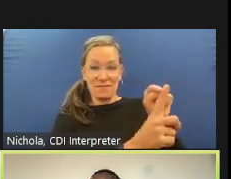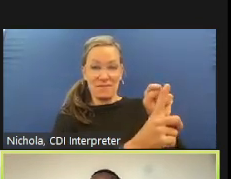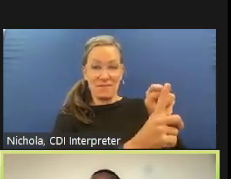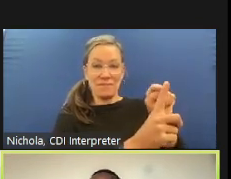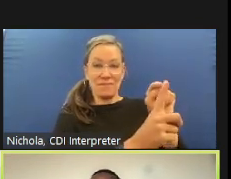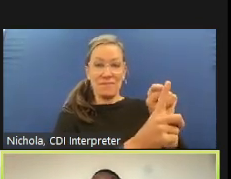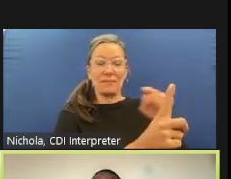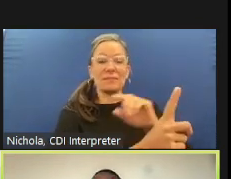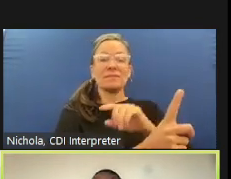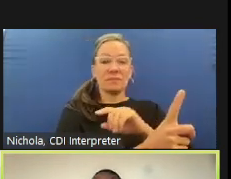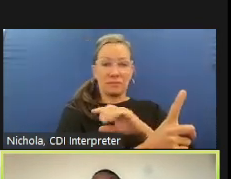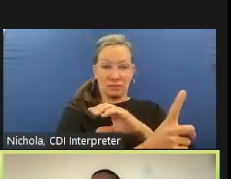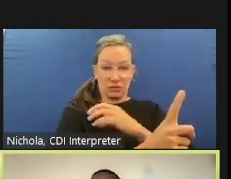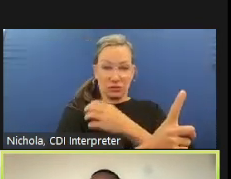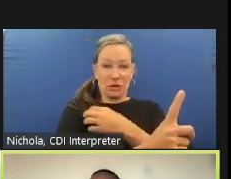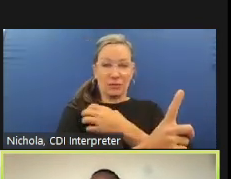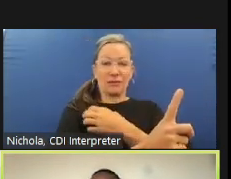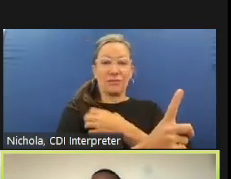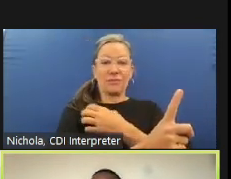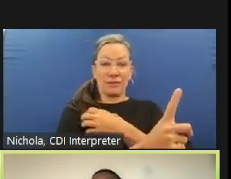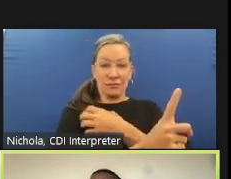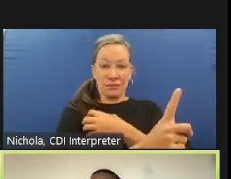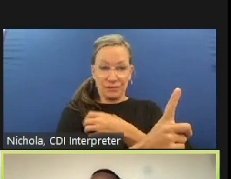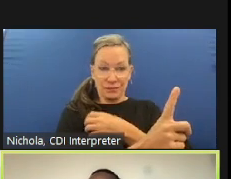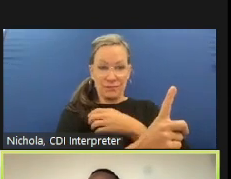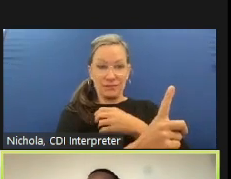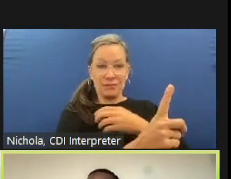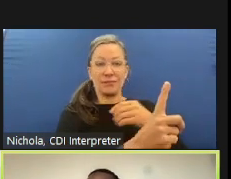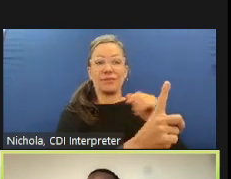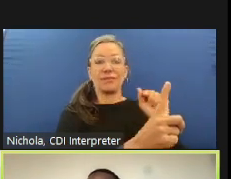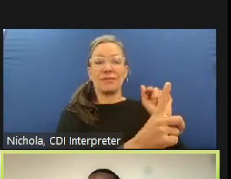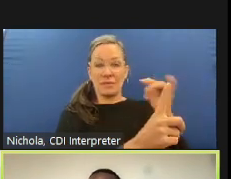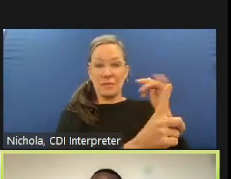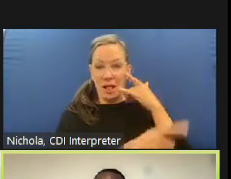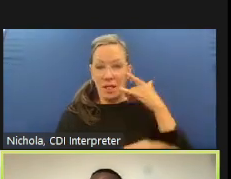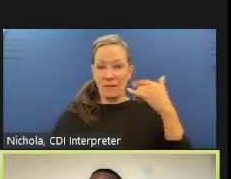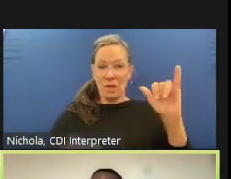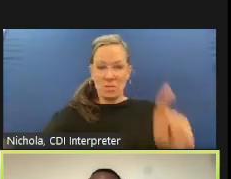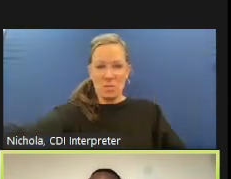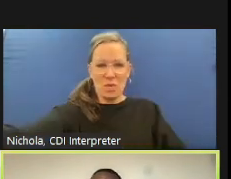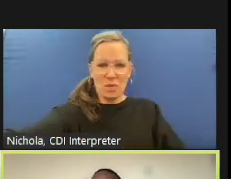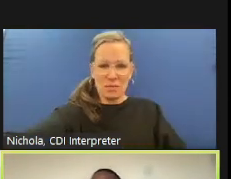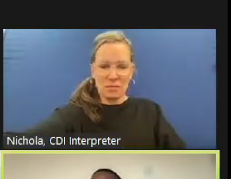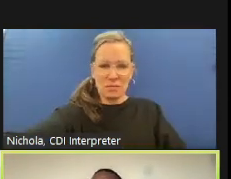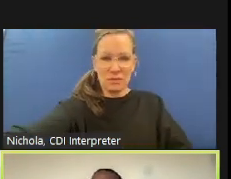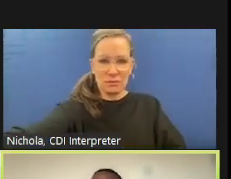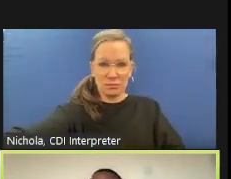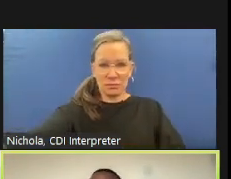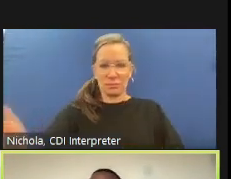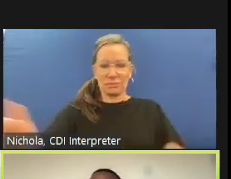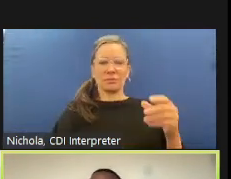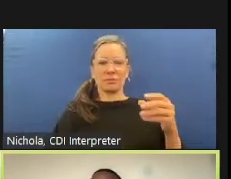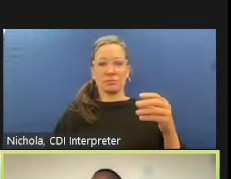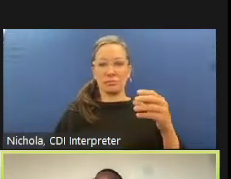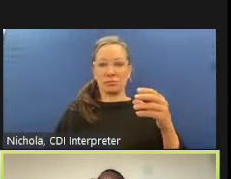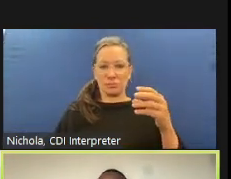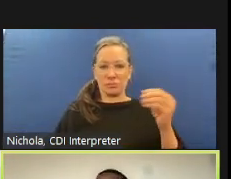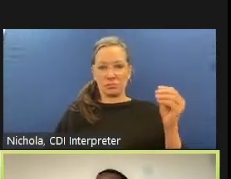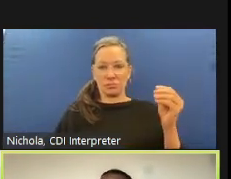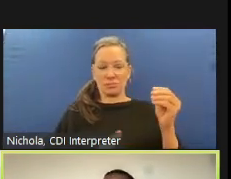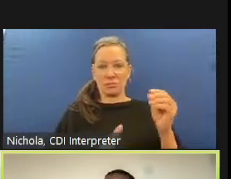of california to create uh either at or and or sheriff oversight board